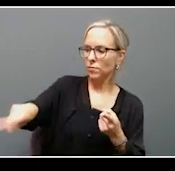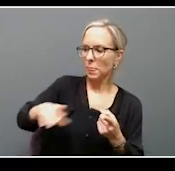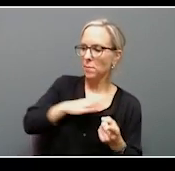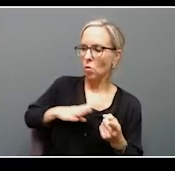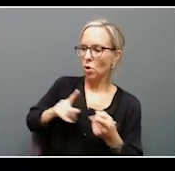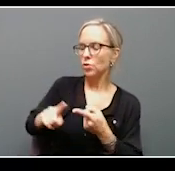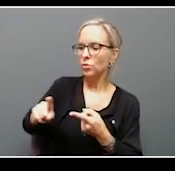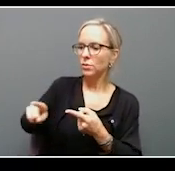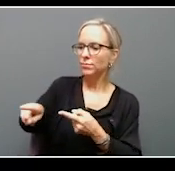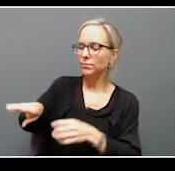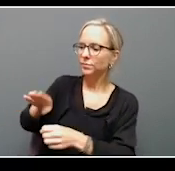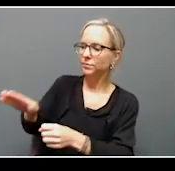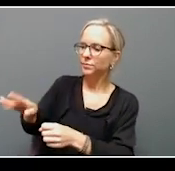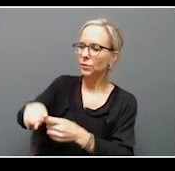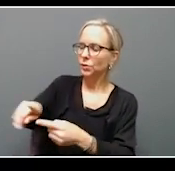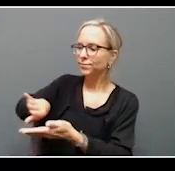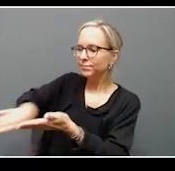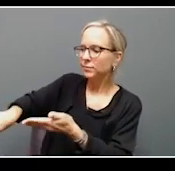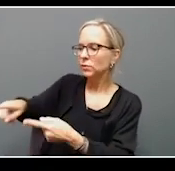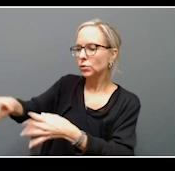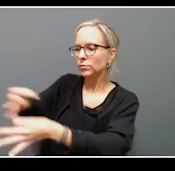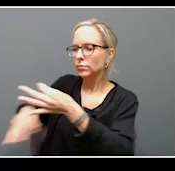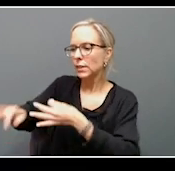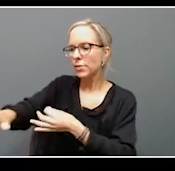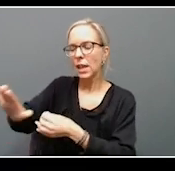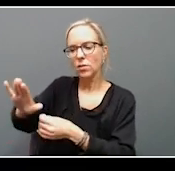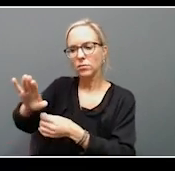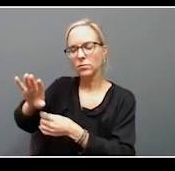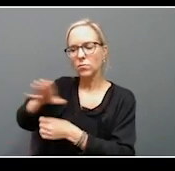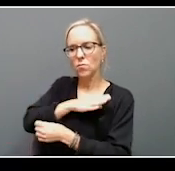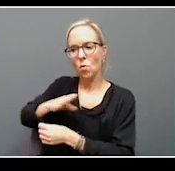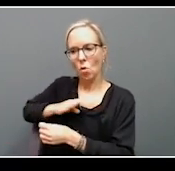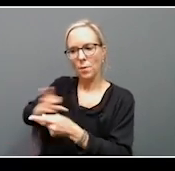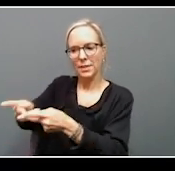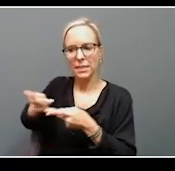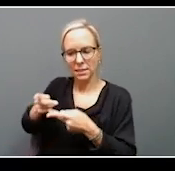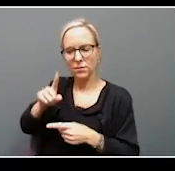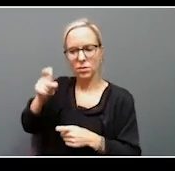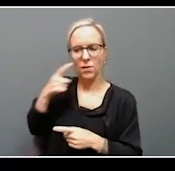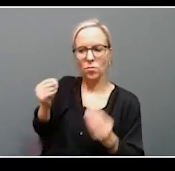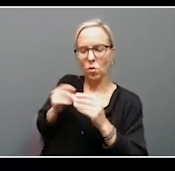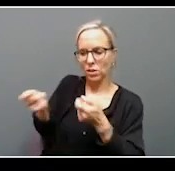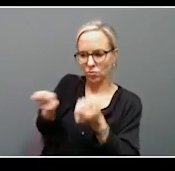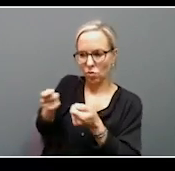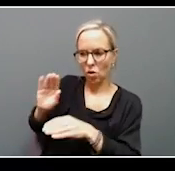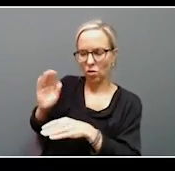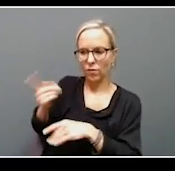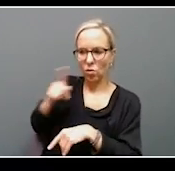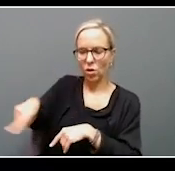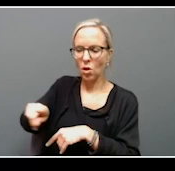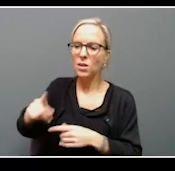be appointed to staggered terms and serve out their terms. He says that the parole board in recent years has attempted to release some dangerous,